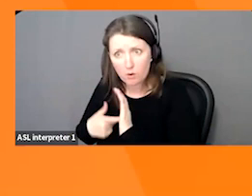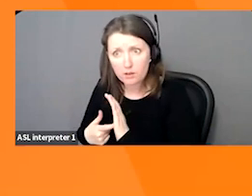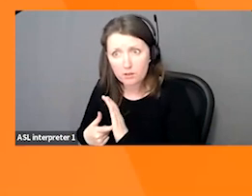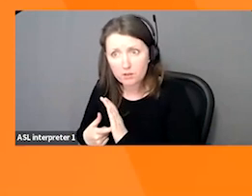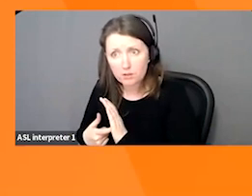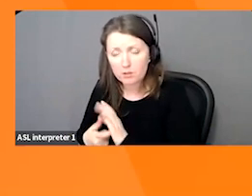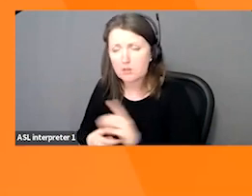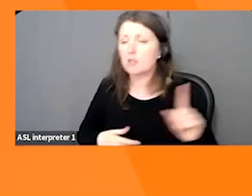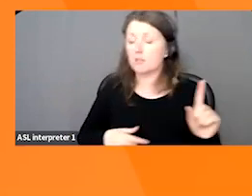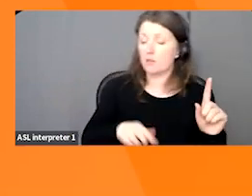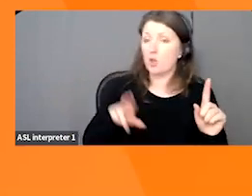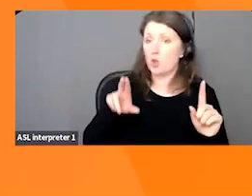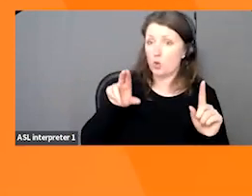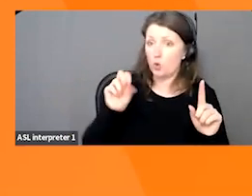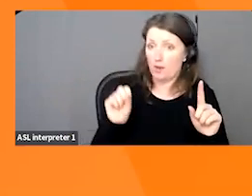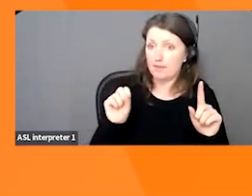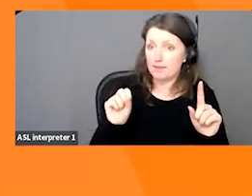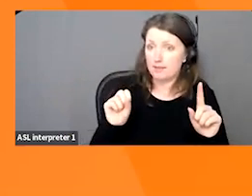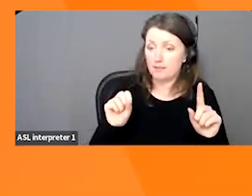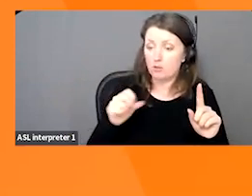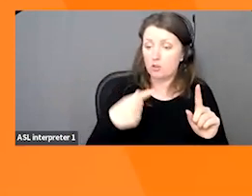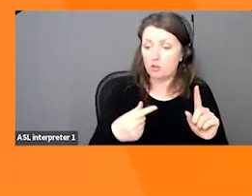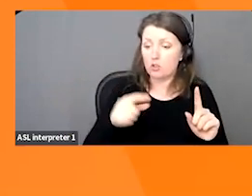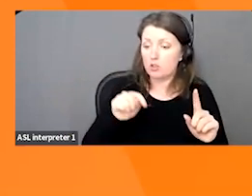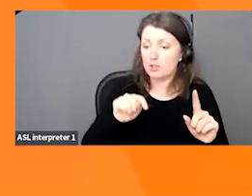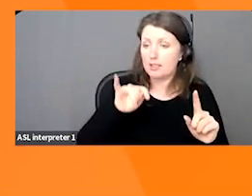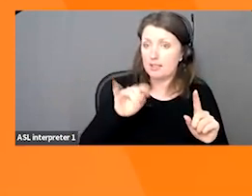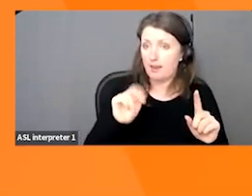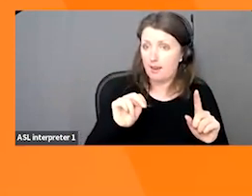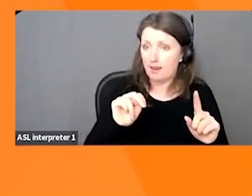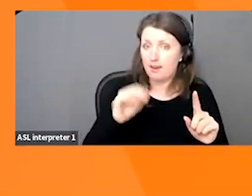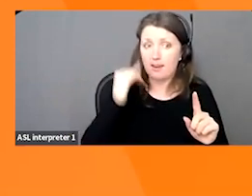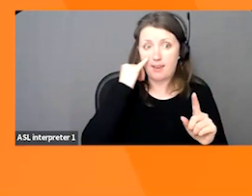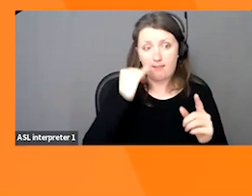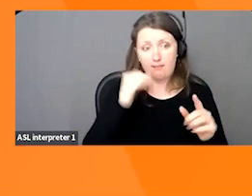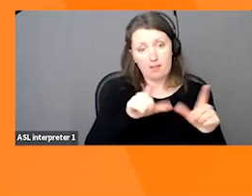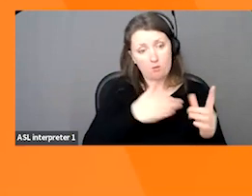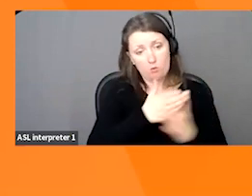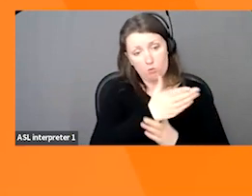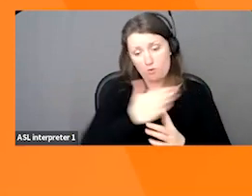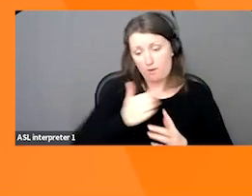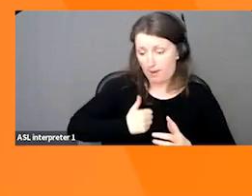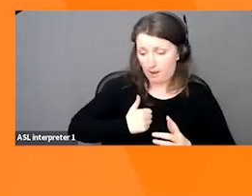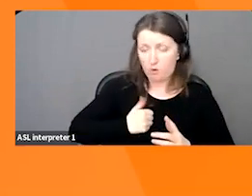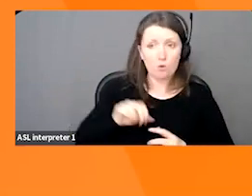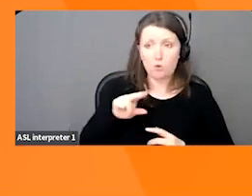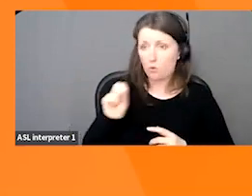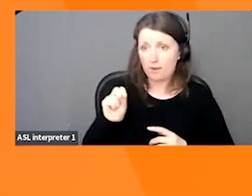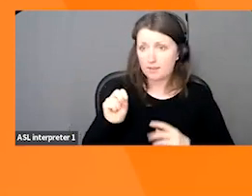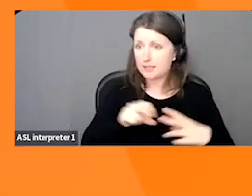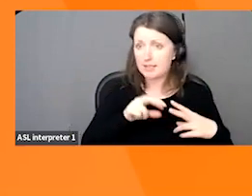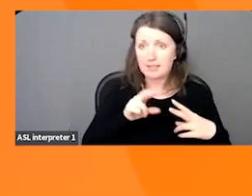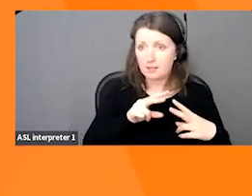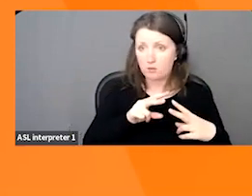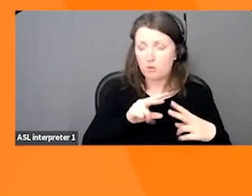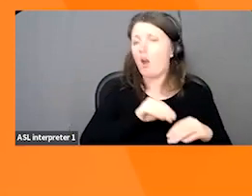if licensed through GS1, either Canada or US is able to be used